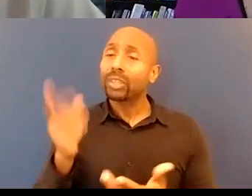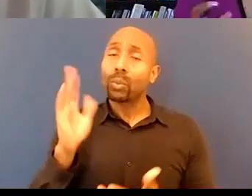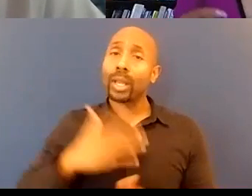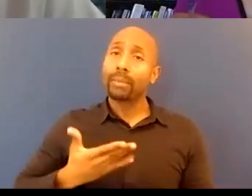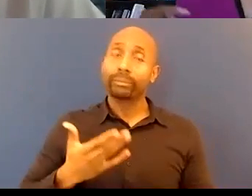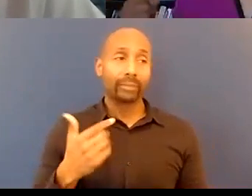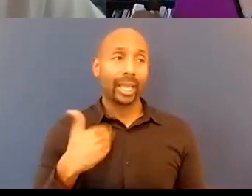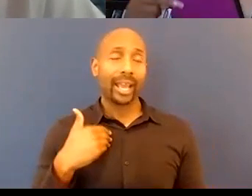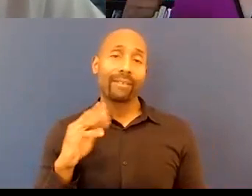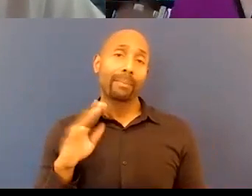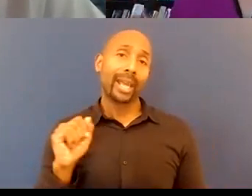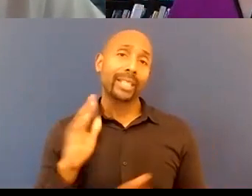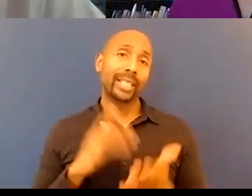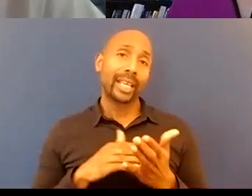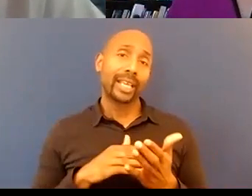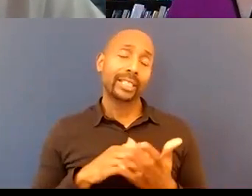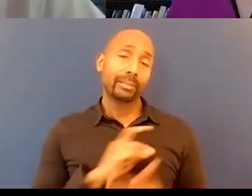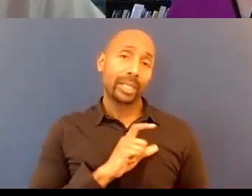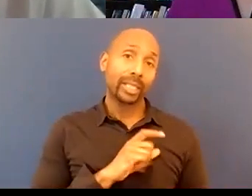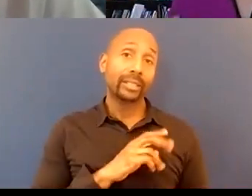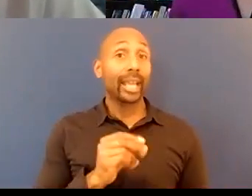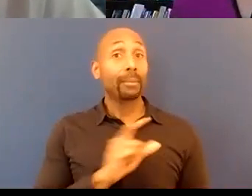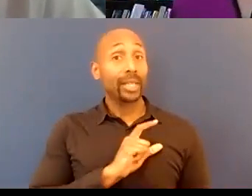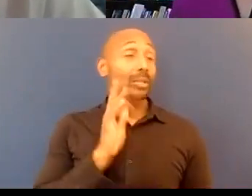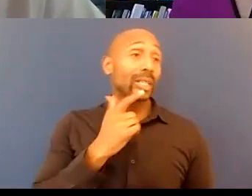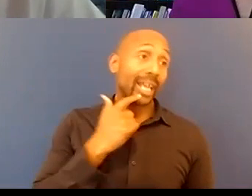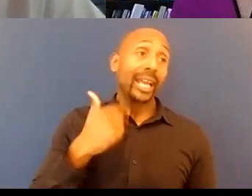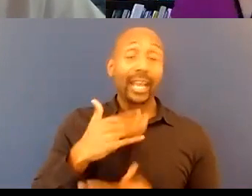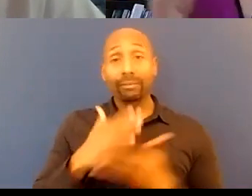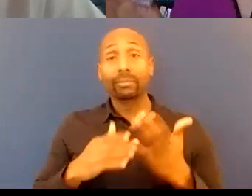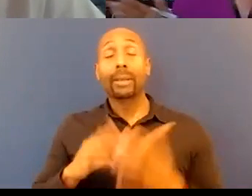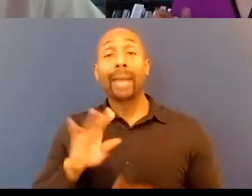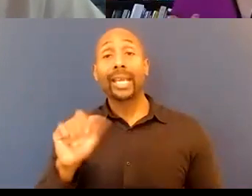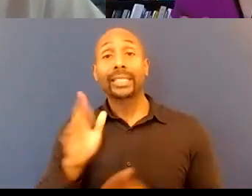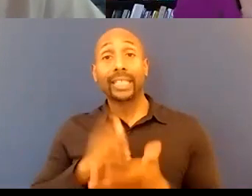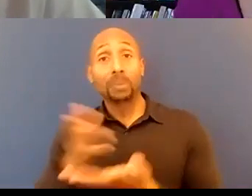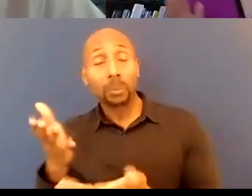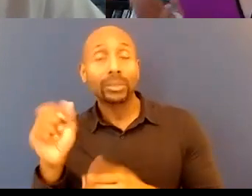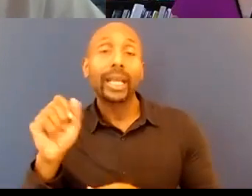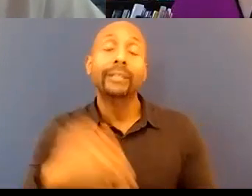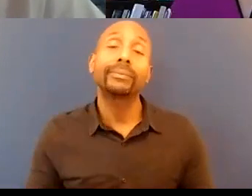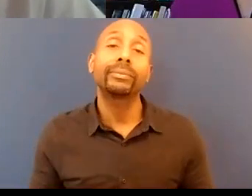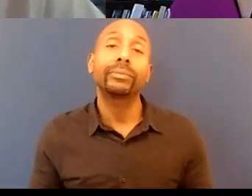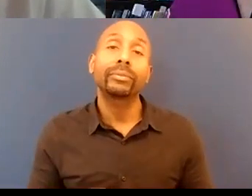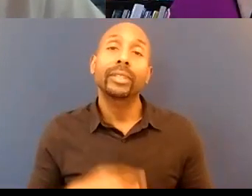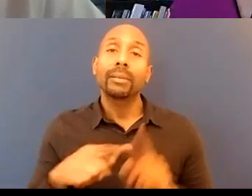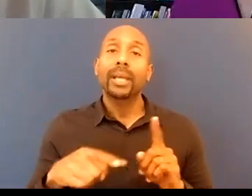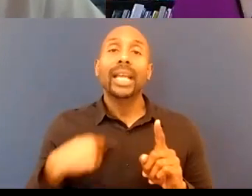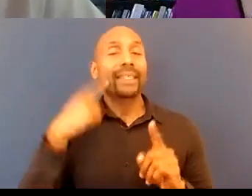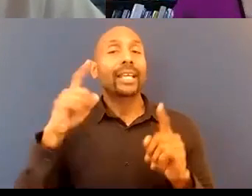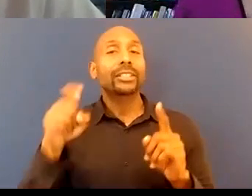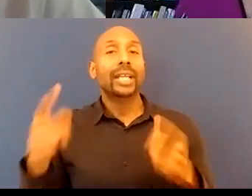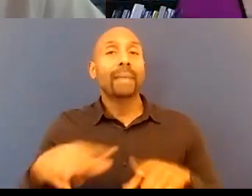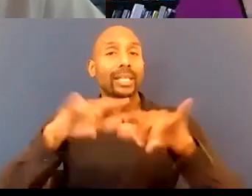but it is that process we do together to get there so i don't think you have to do one before the other i think all that work should be happening now